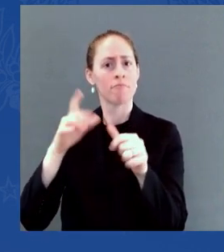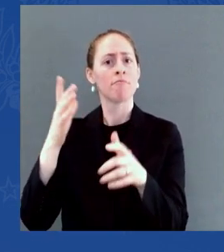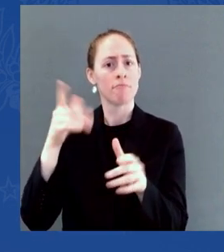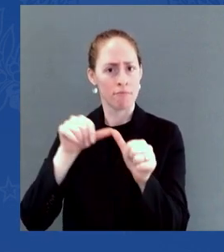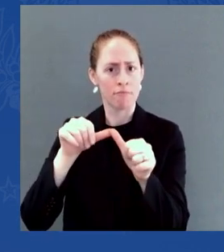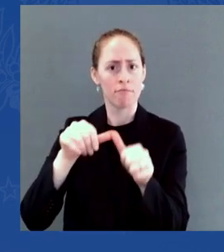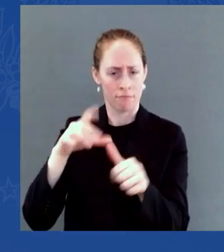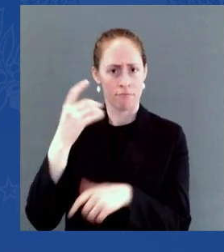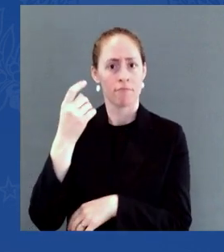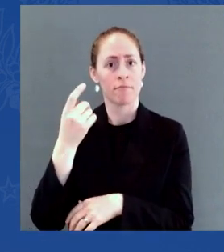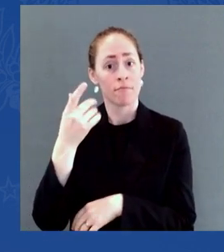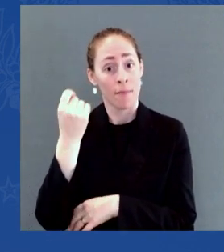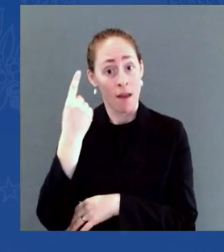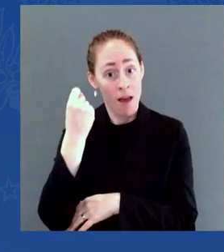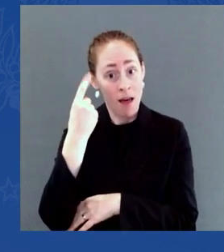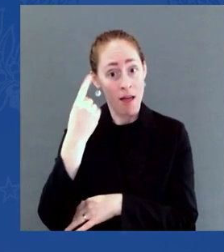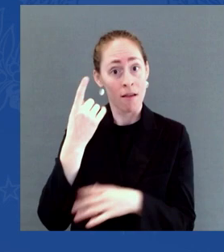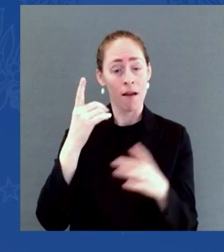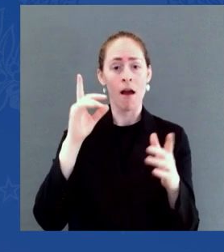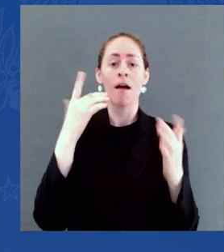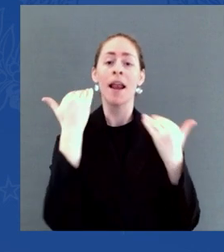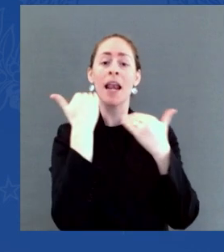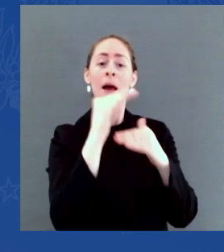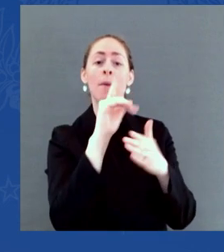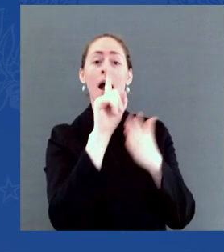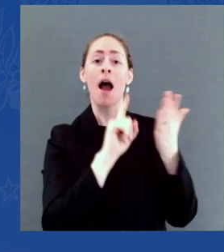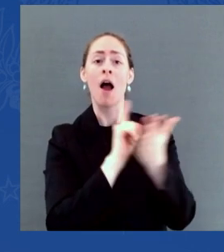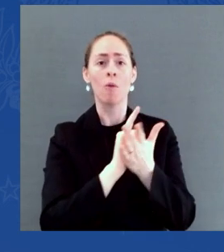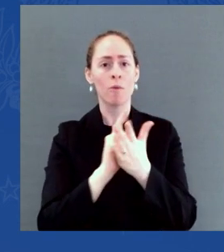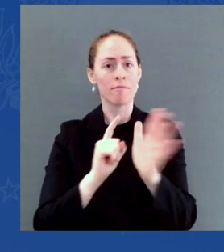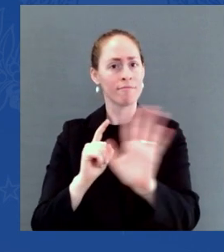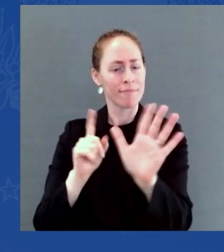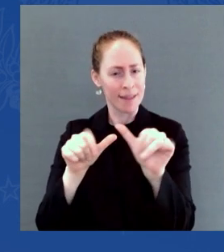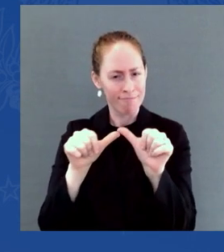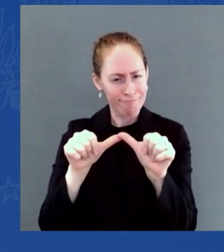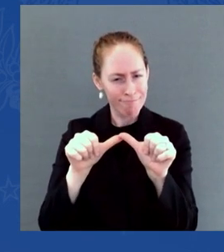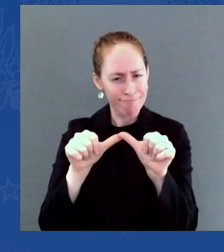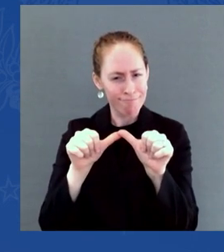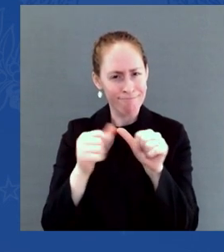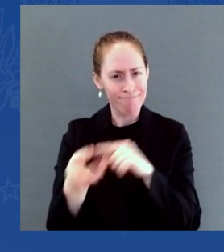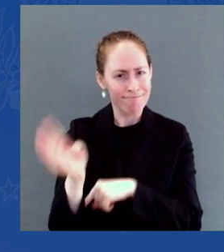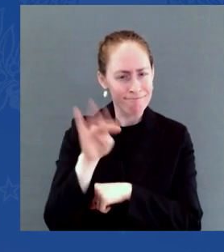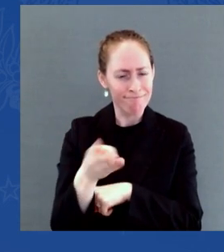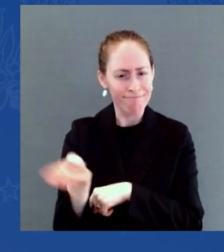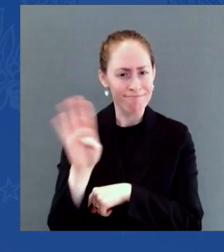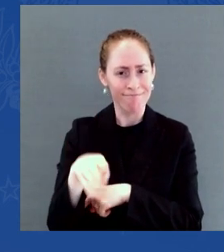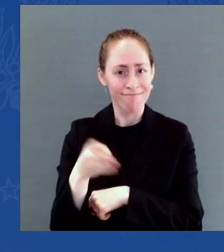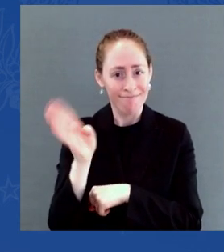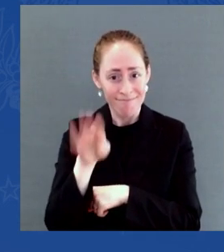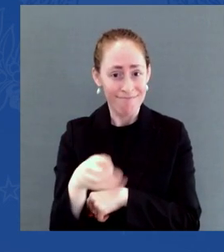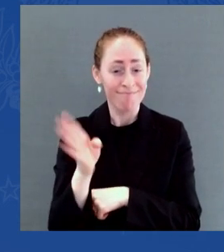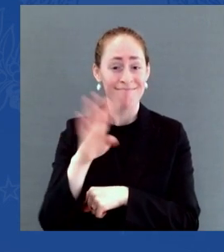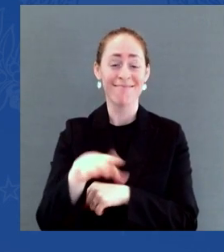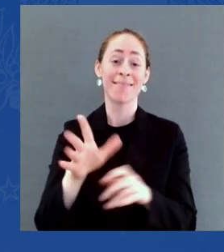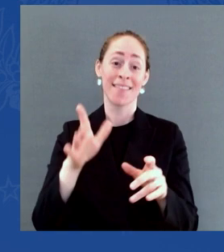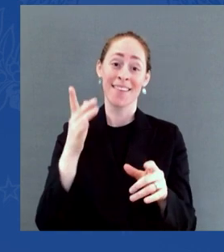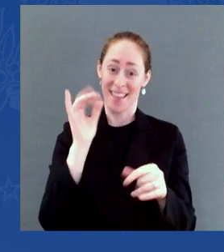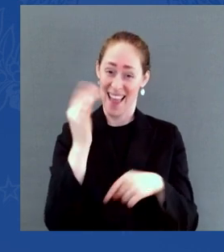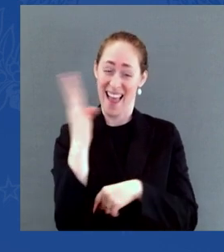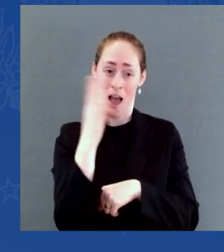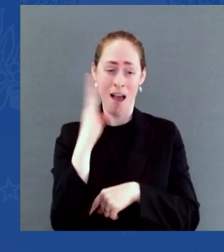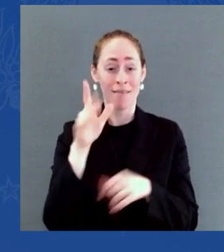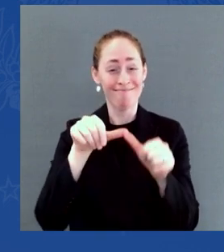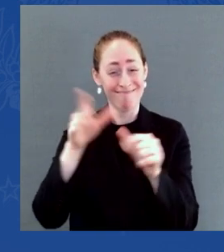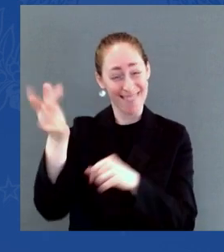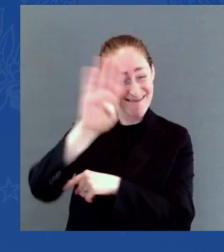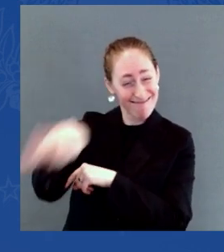days a week, by adding more shifts at night and on the weekends. Then we had to make sure that people could transport those goods from the